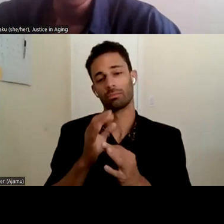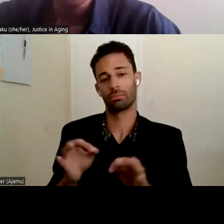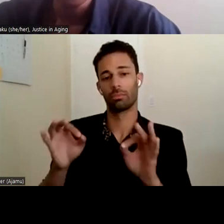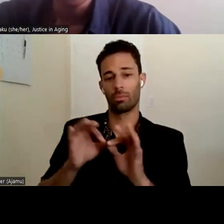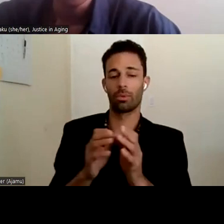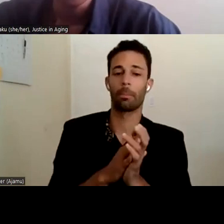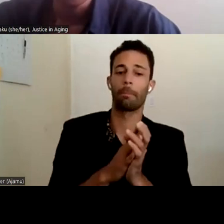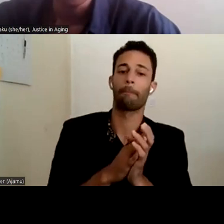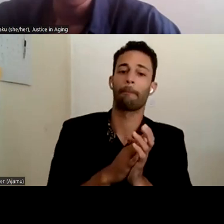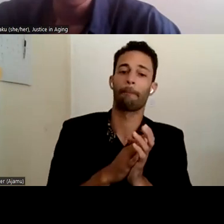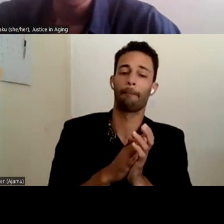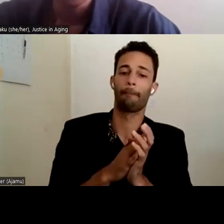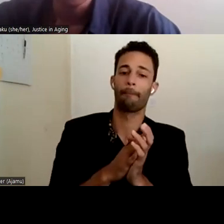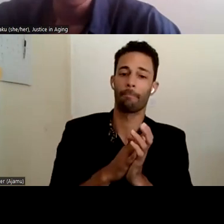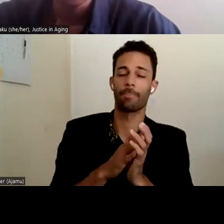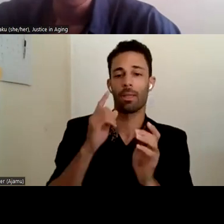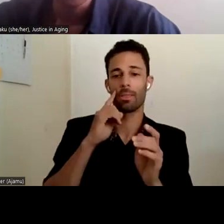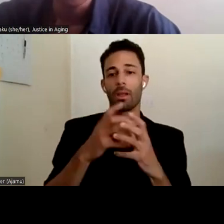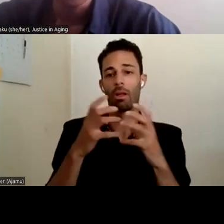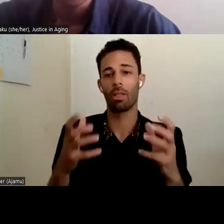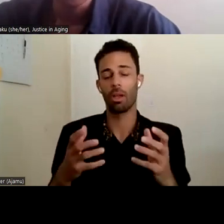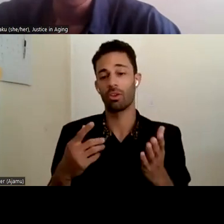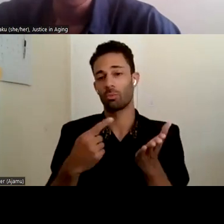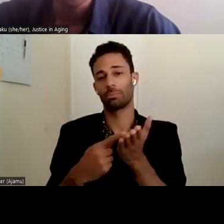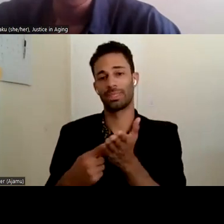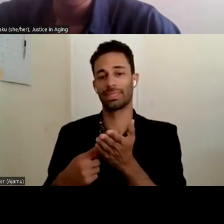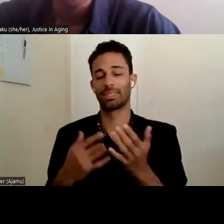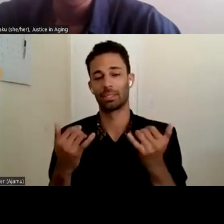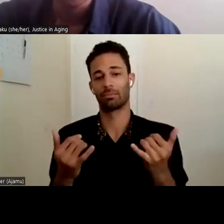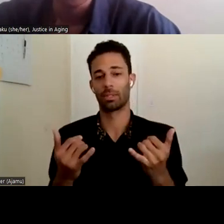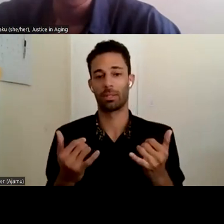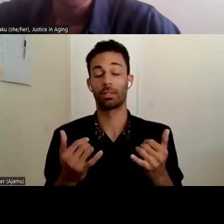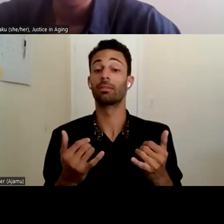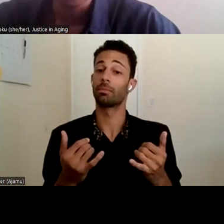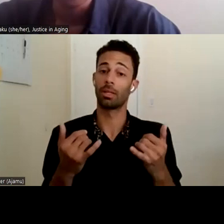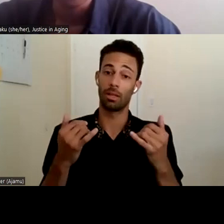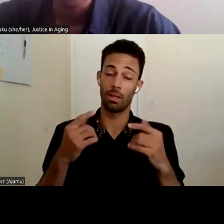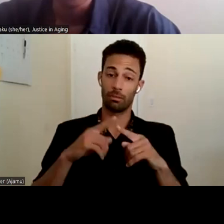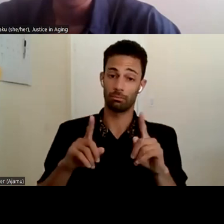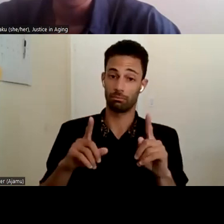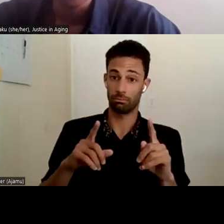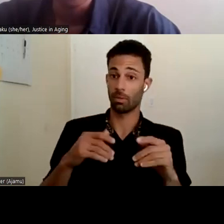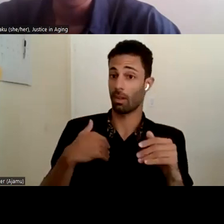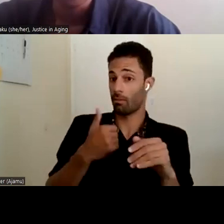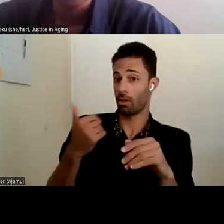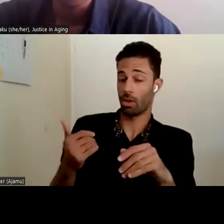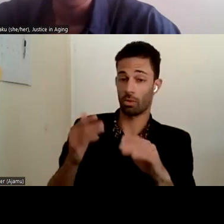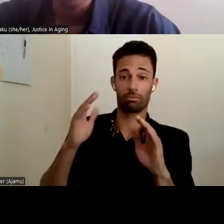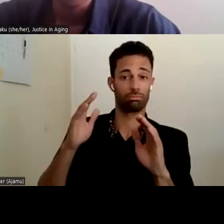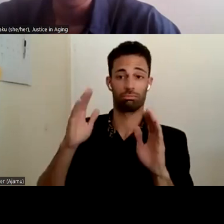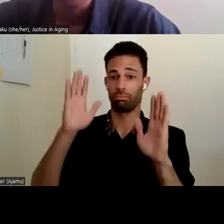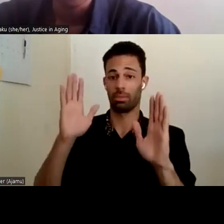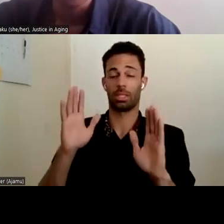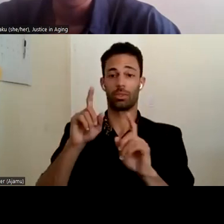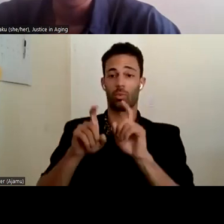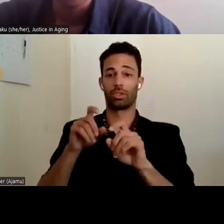that's certainly think a lot of what's being discussed at this point. That being said, there's some really excellent questions in the chat that